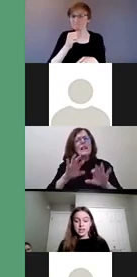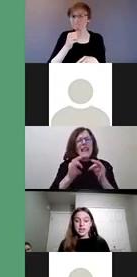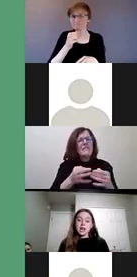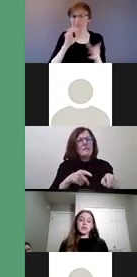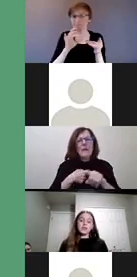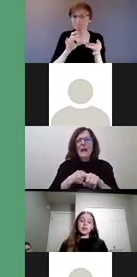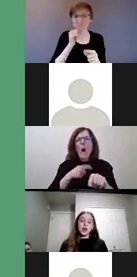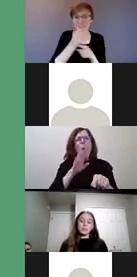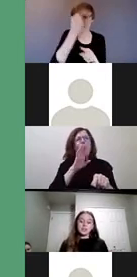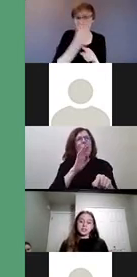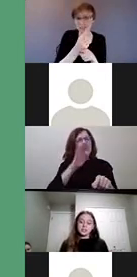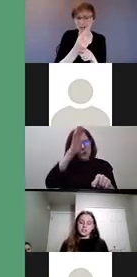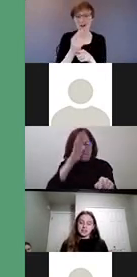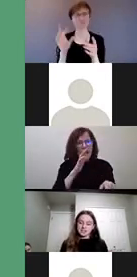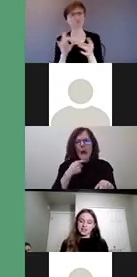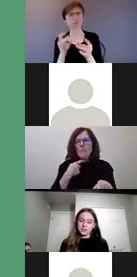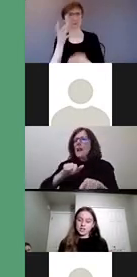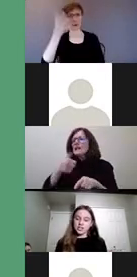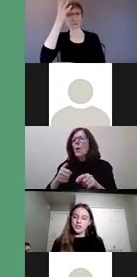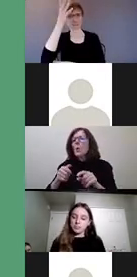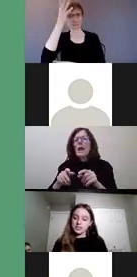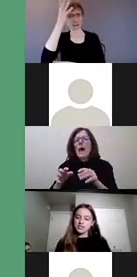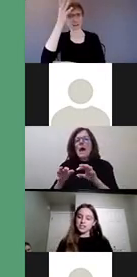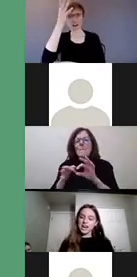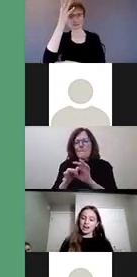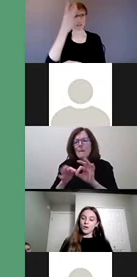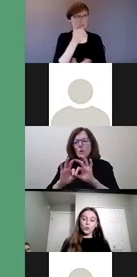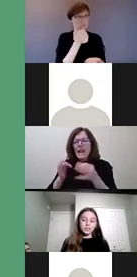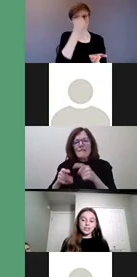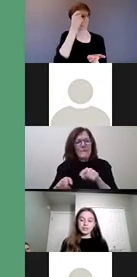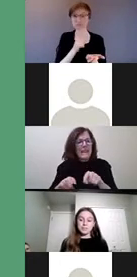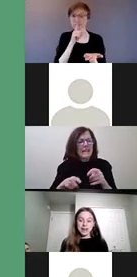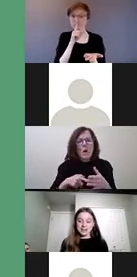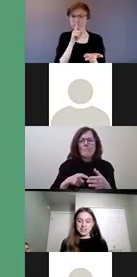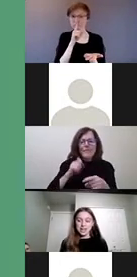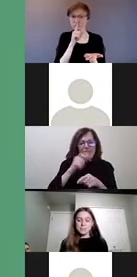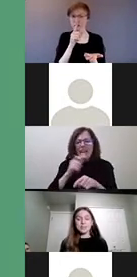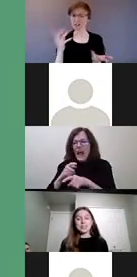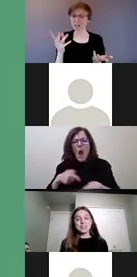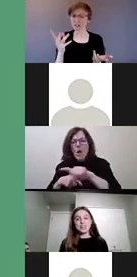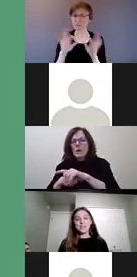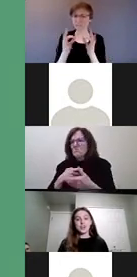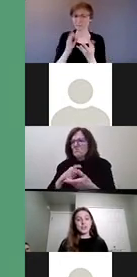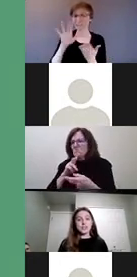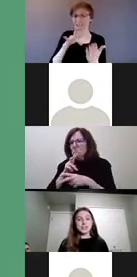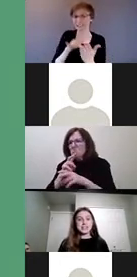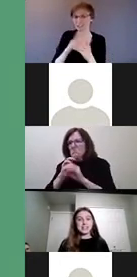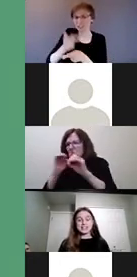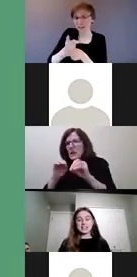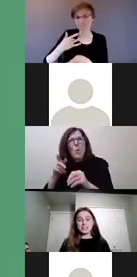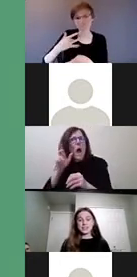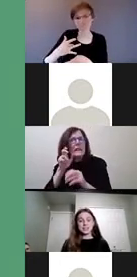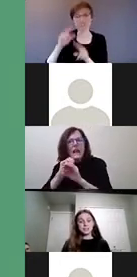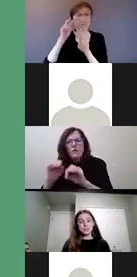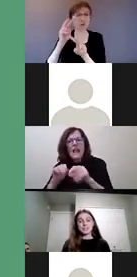It is very common that the definition of family-centered care only includes parents, both literally and figuratively leaving